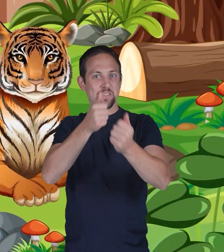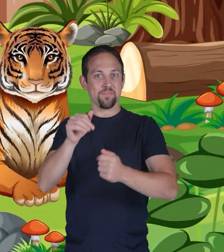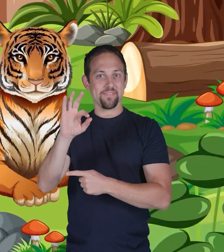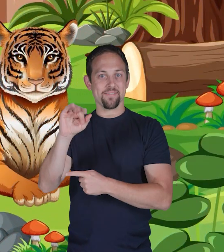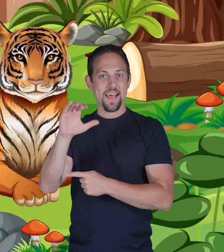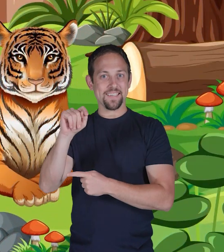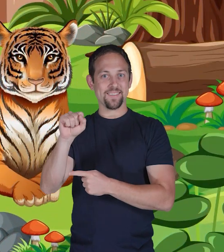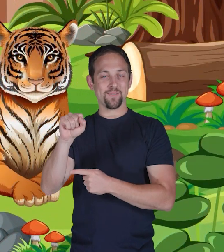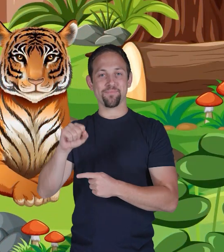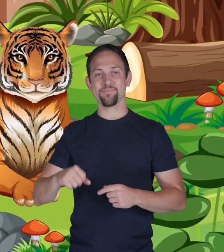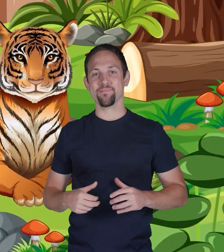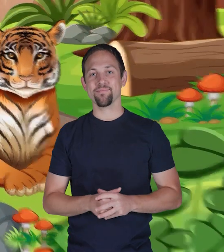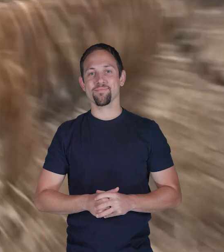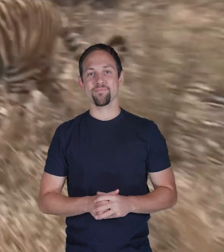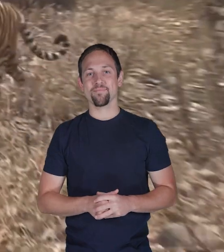interesting facts.